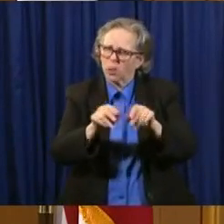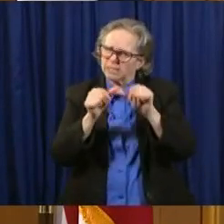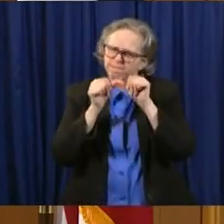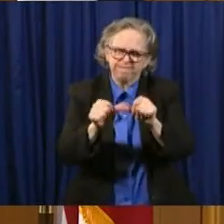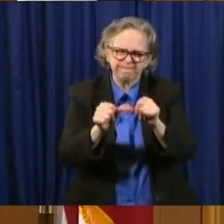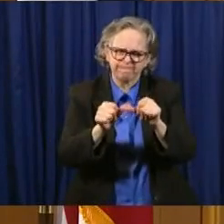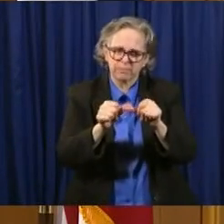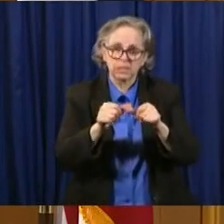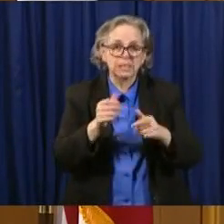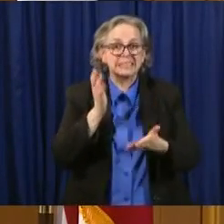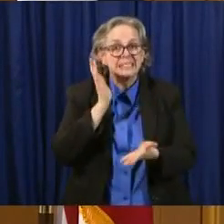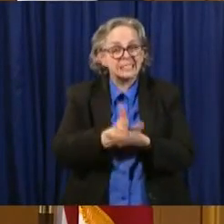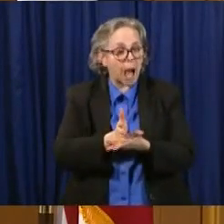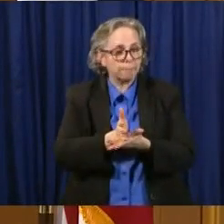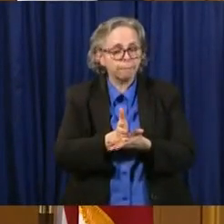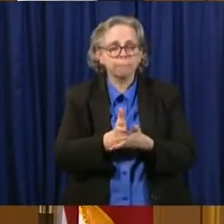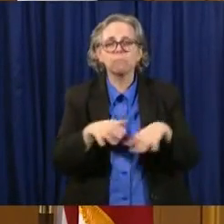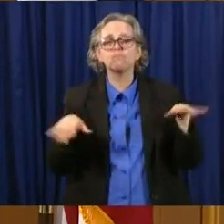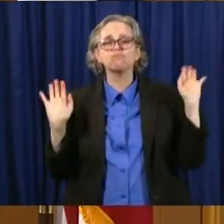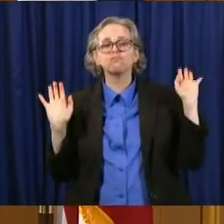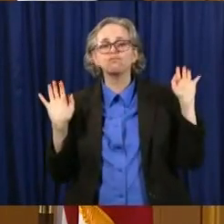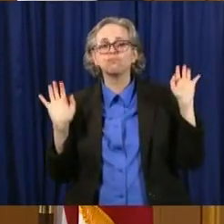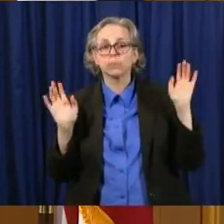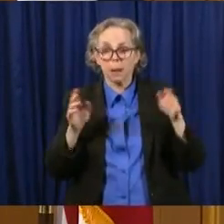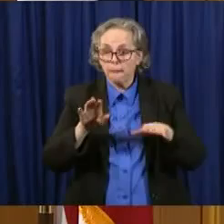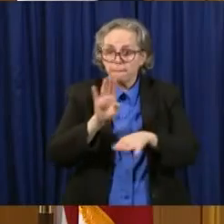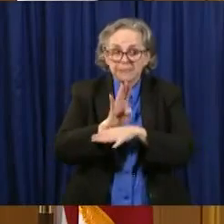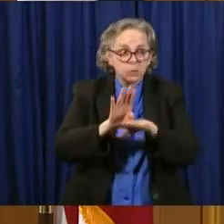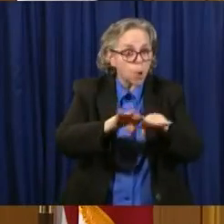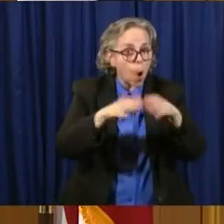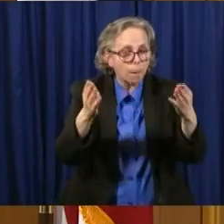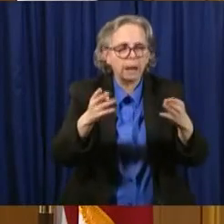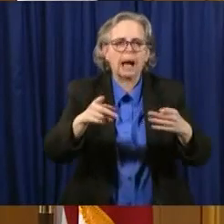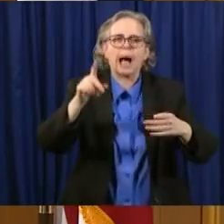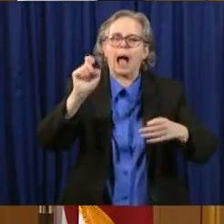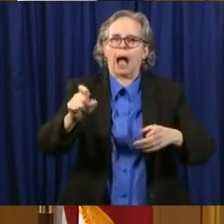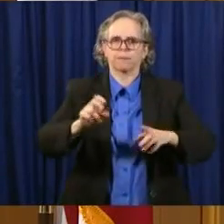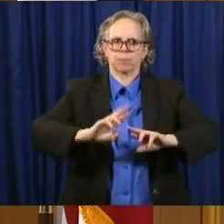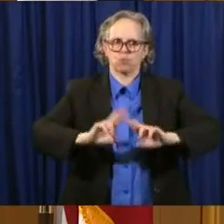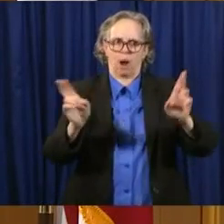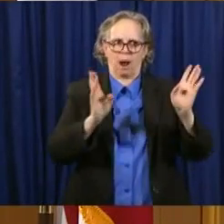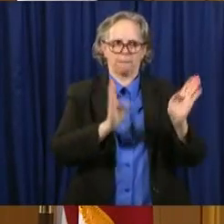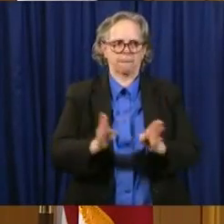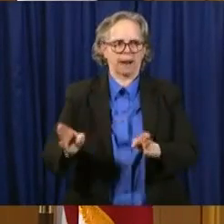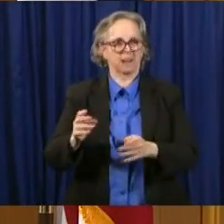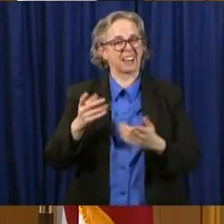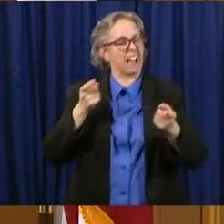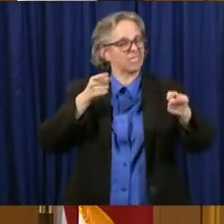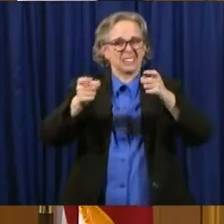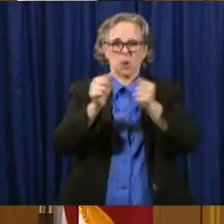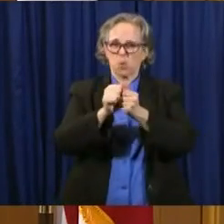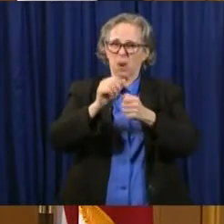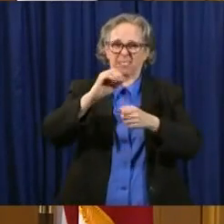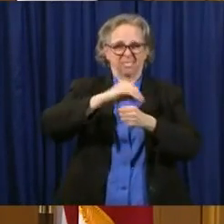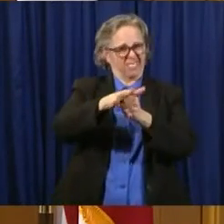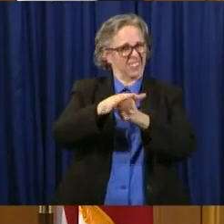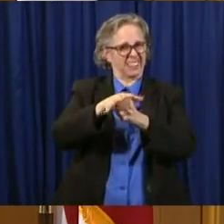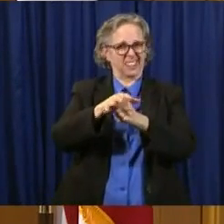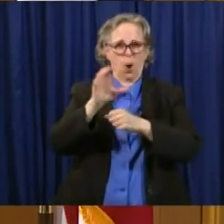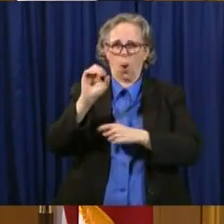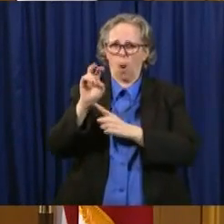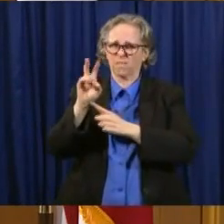businesses reopen, they're going to have to deal with COVID-19. They're going to to deal with how you, they keep their employees protected,